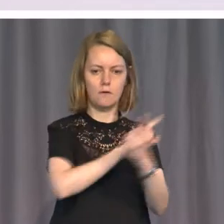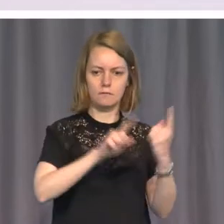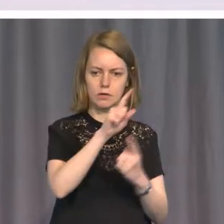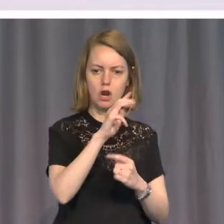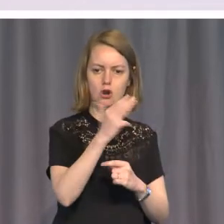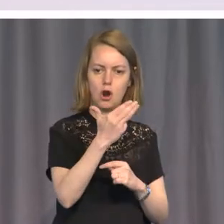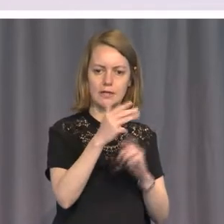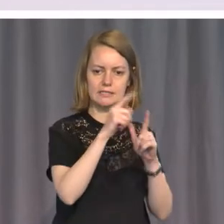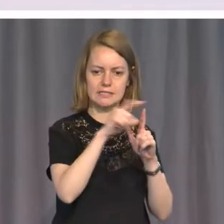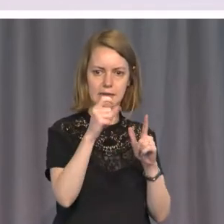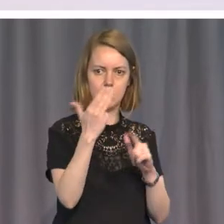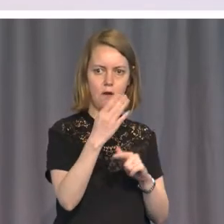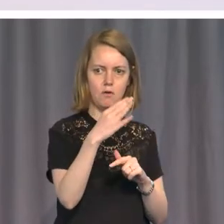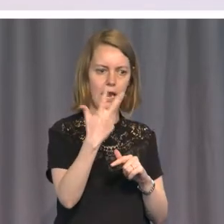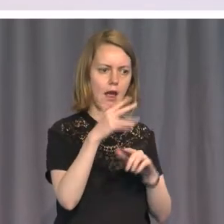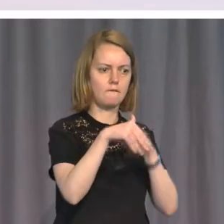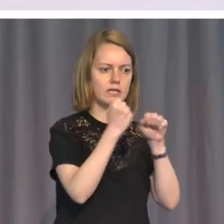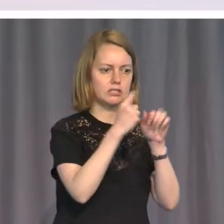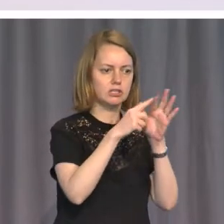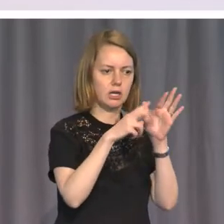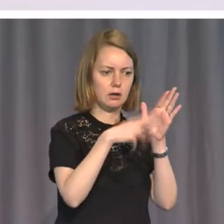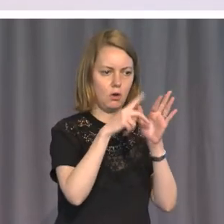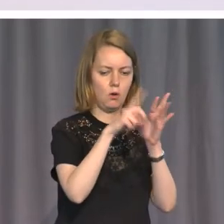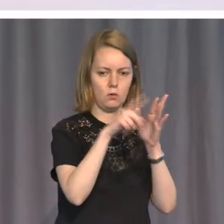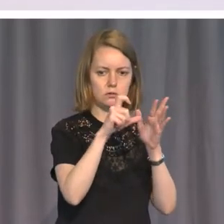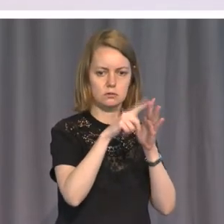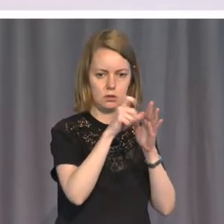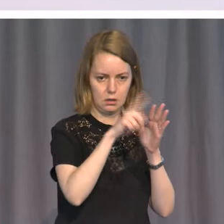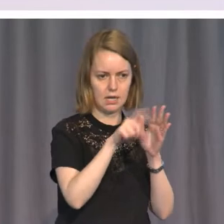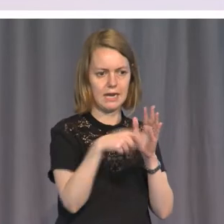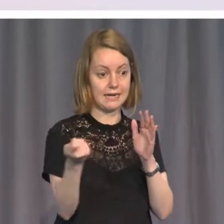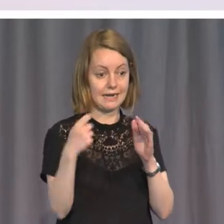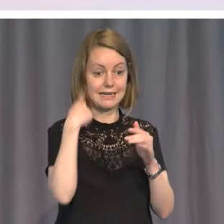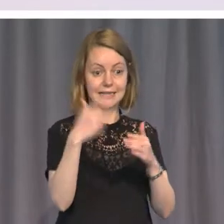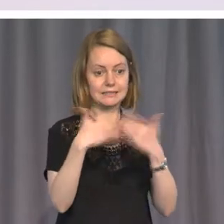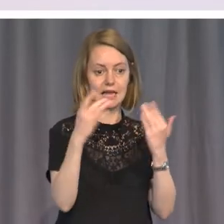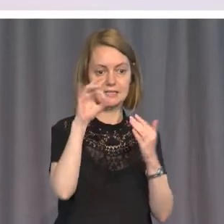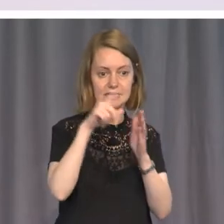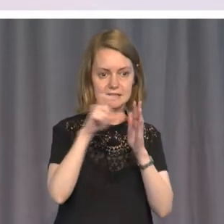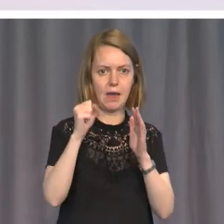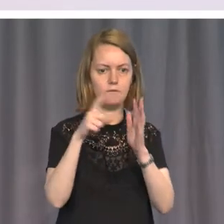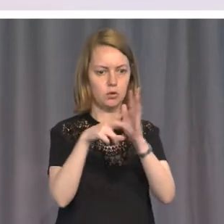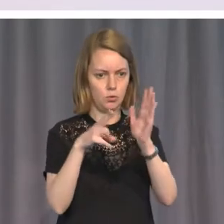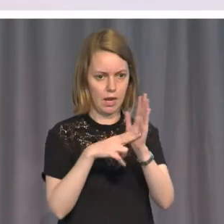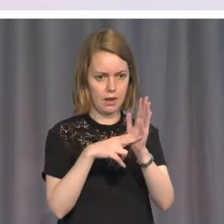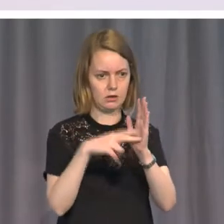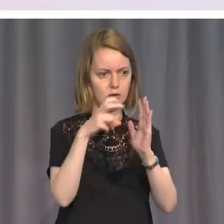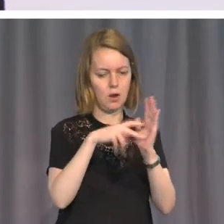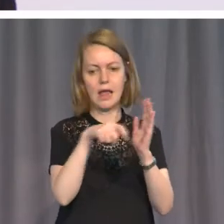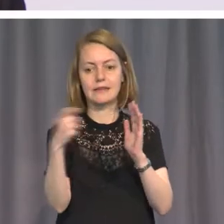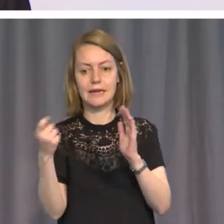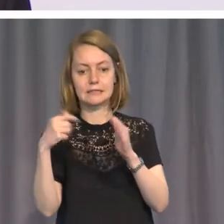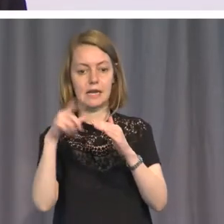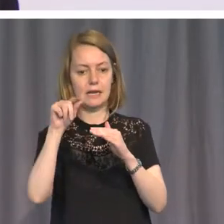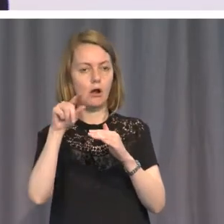December 1948. The Human Rights Universal Declaration the next day. The Geneva Conventions